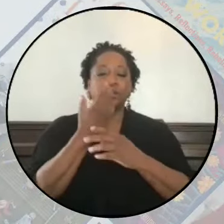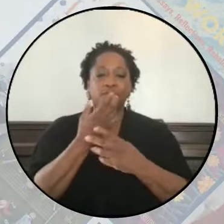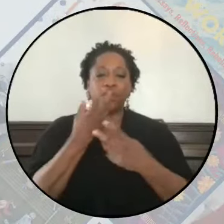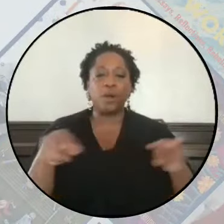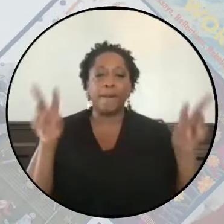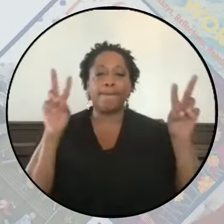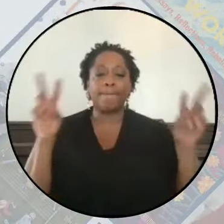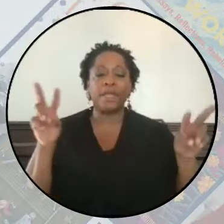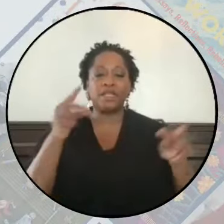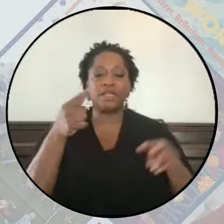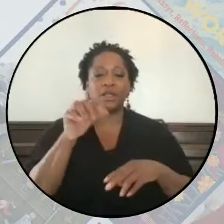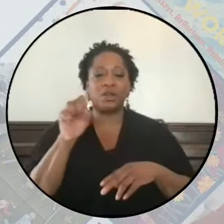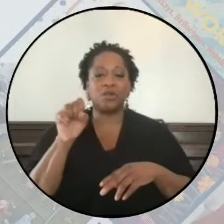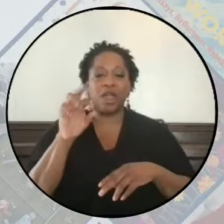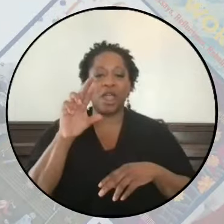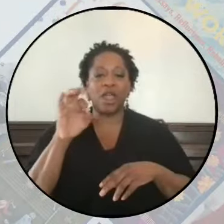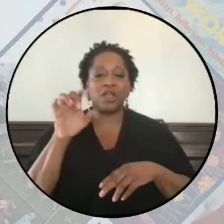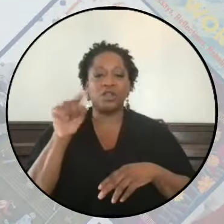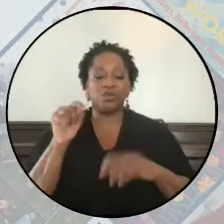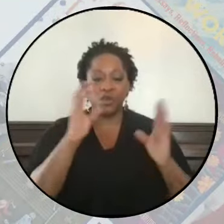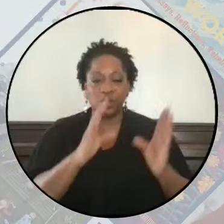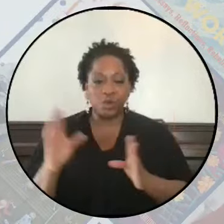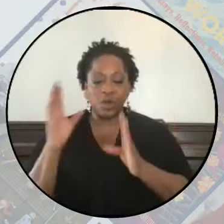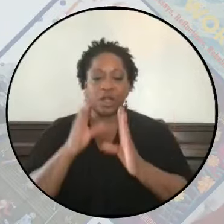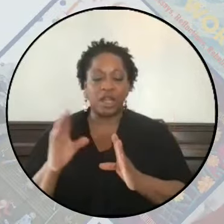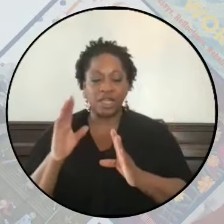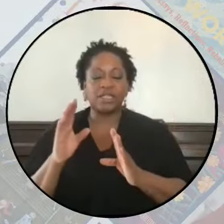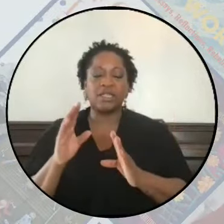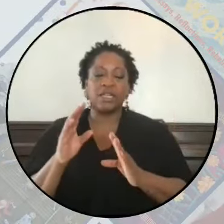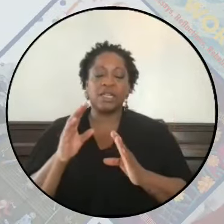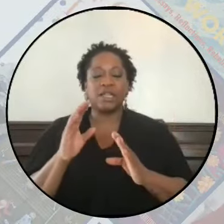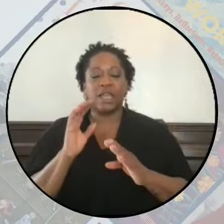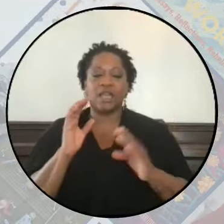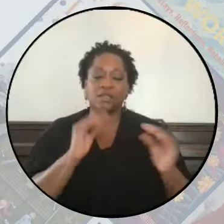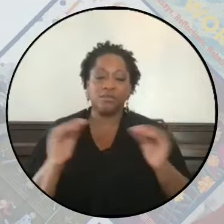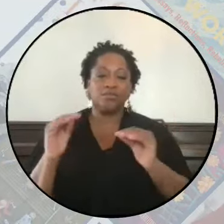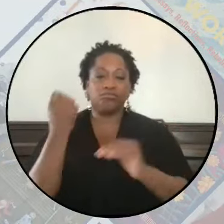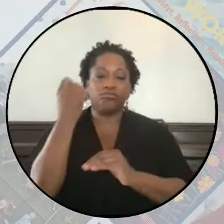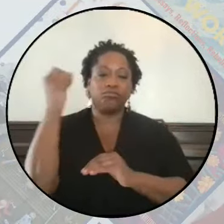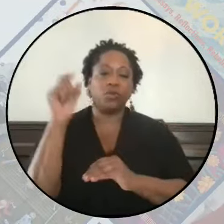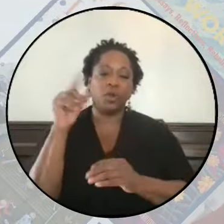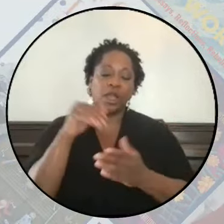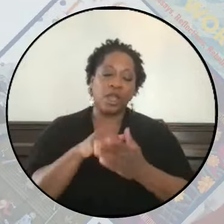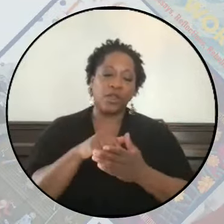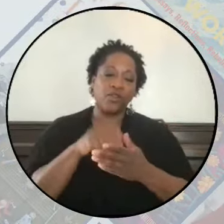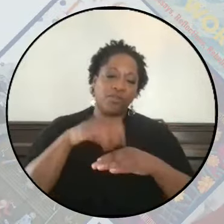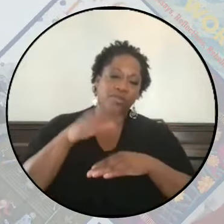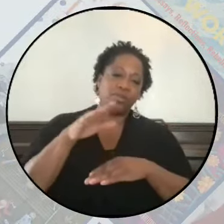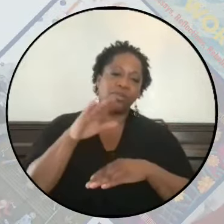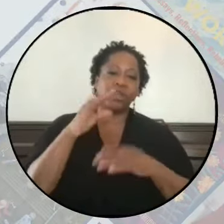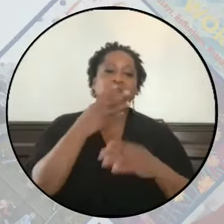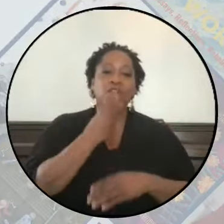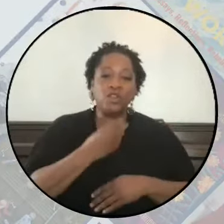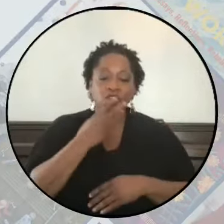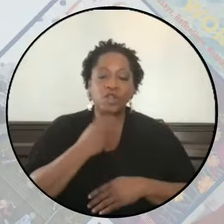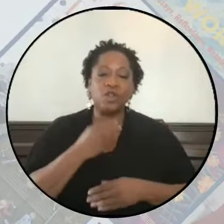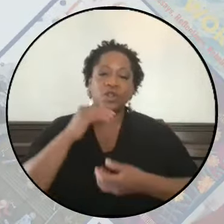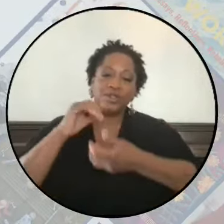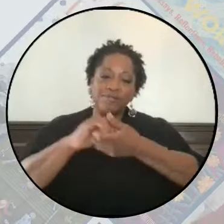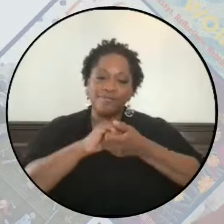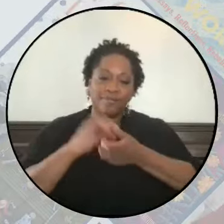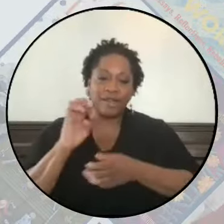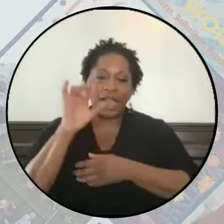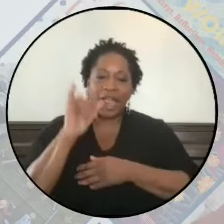organization that organizes and mobilizes hundreds of thousands of Jews and their allies into solidarity